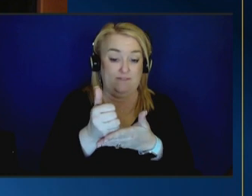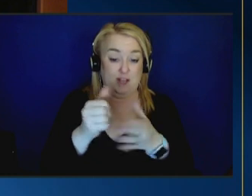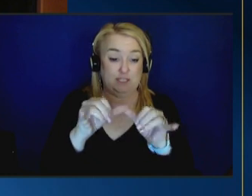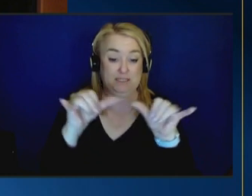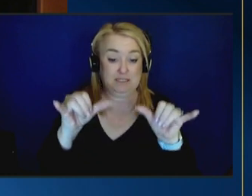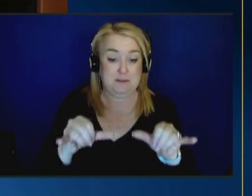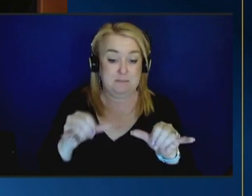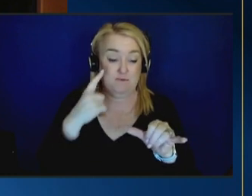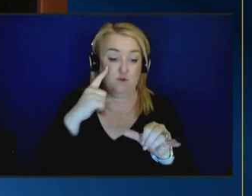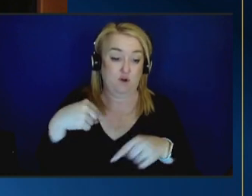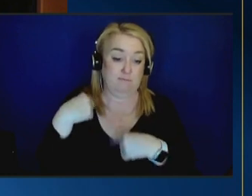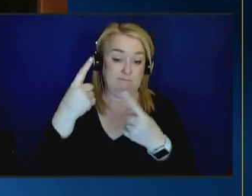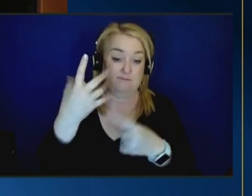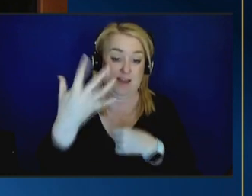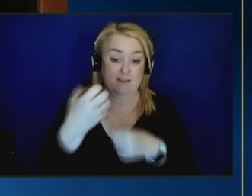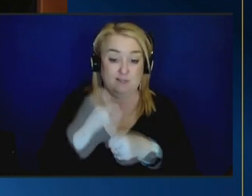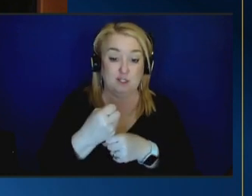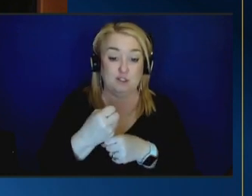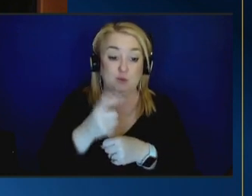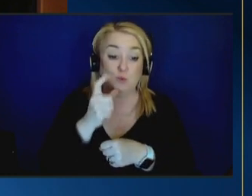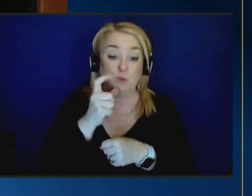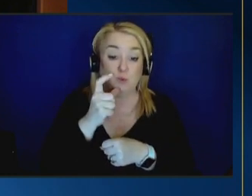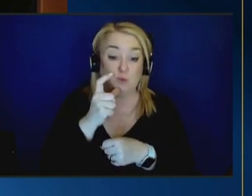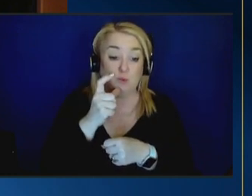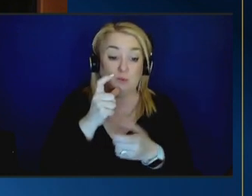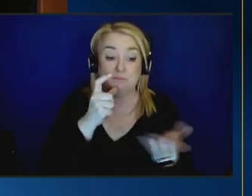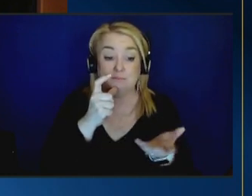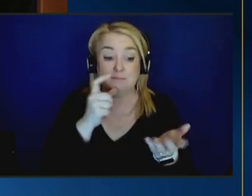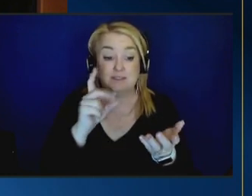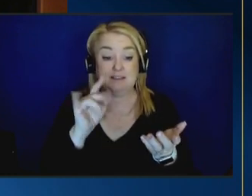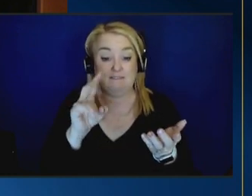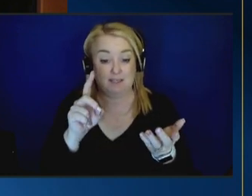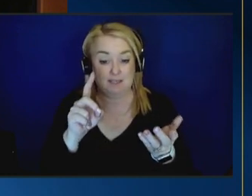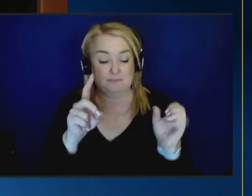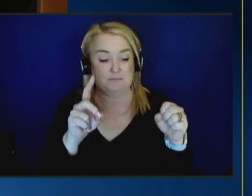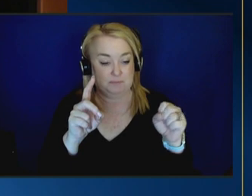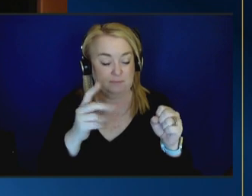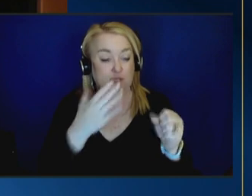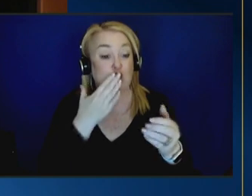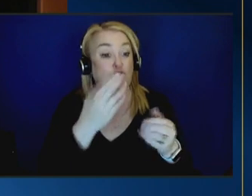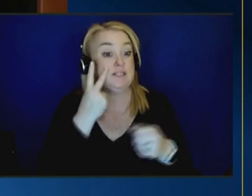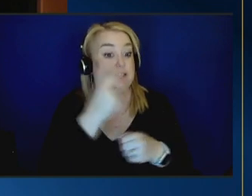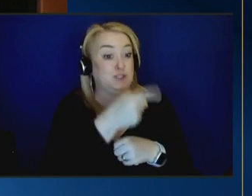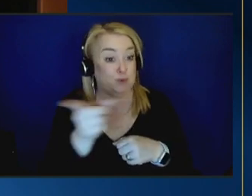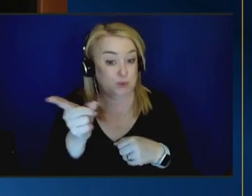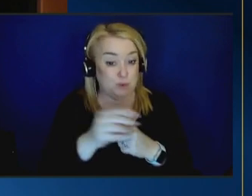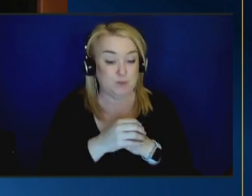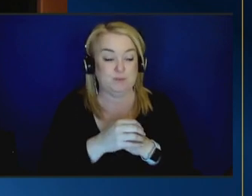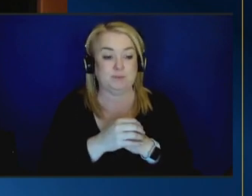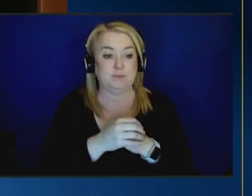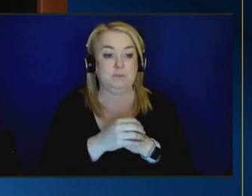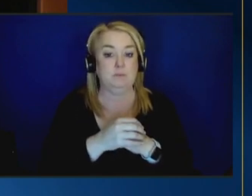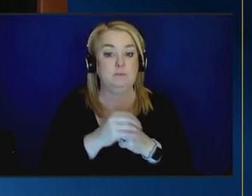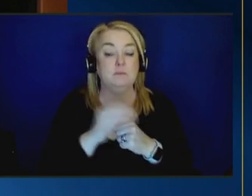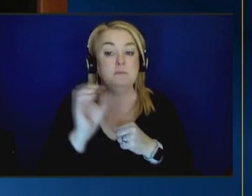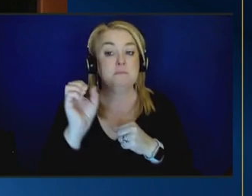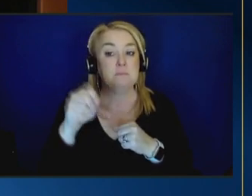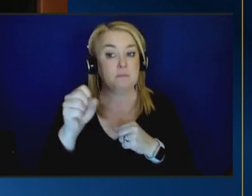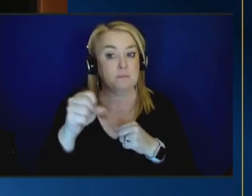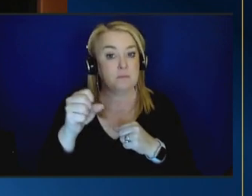who wants to start david um so uh good to see everybody um you know i think uh